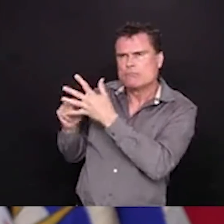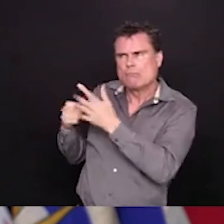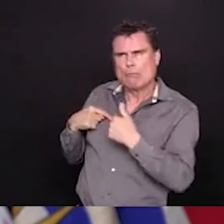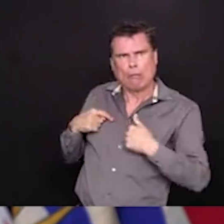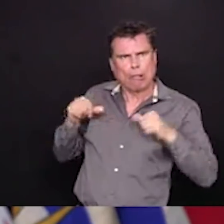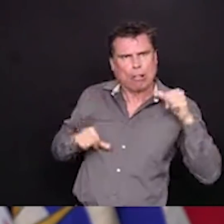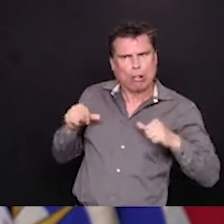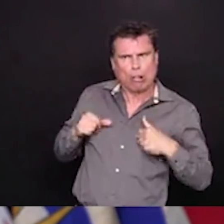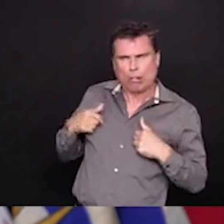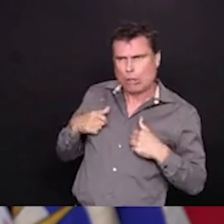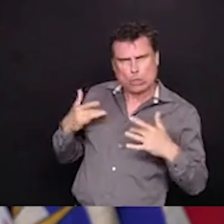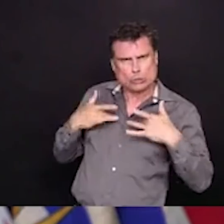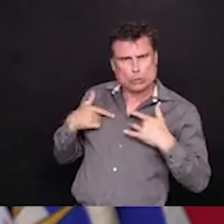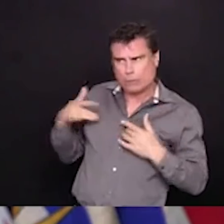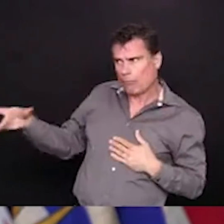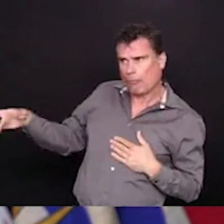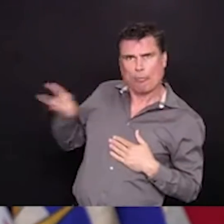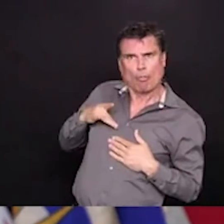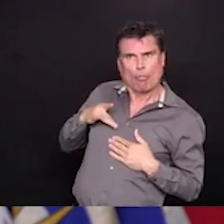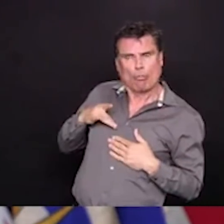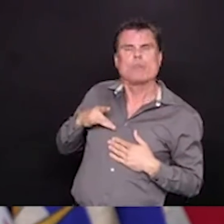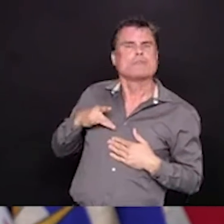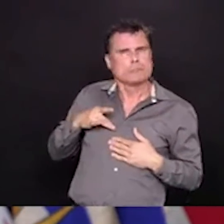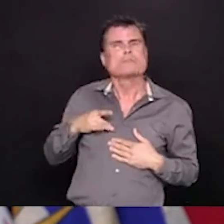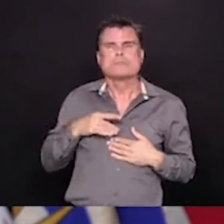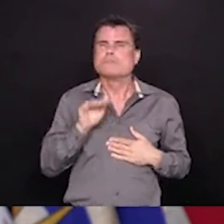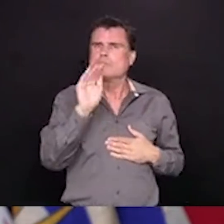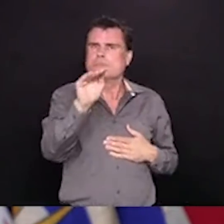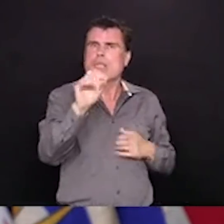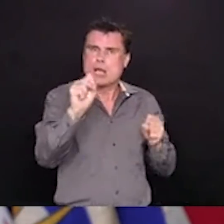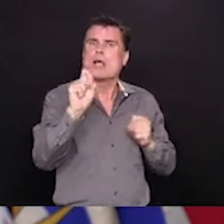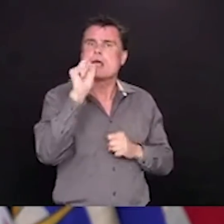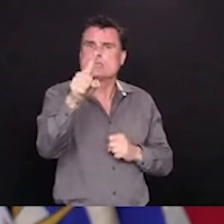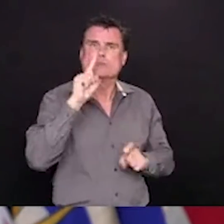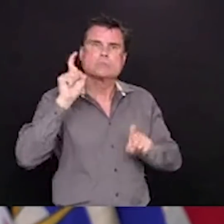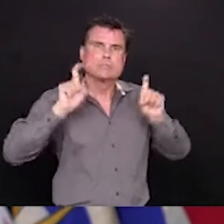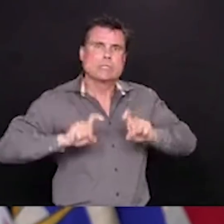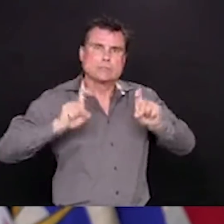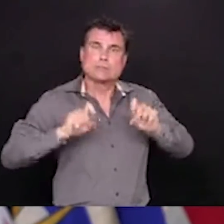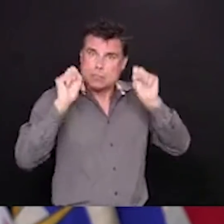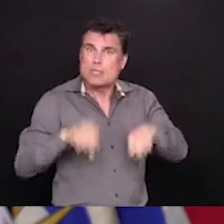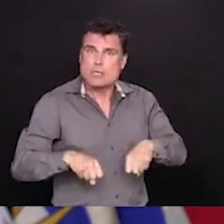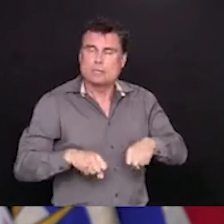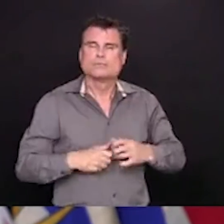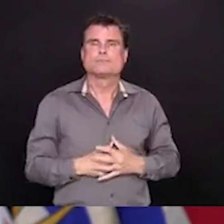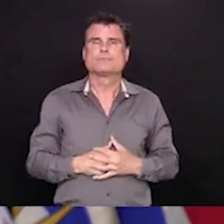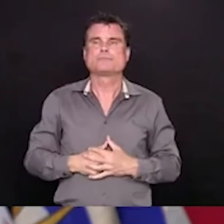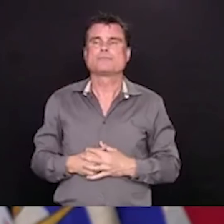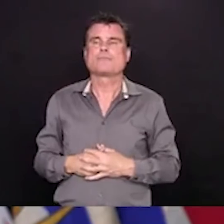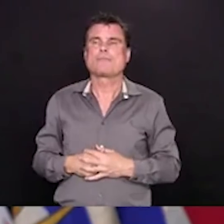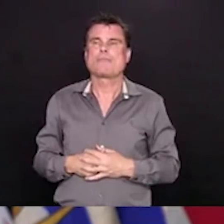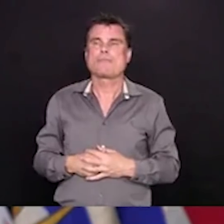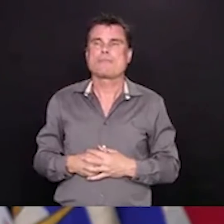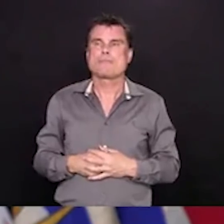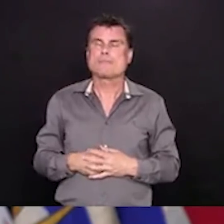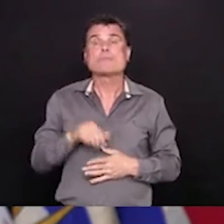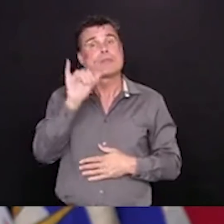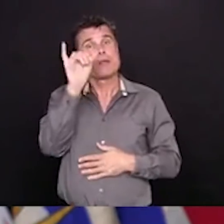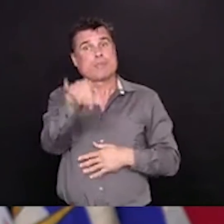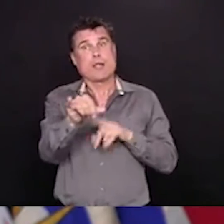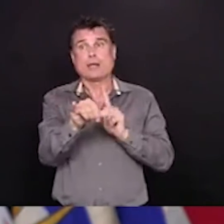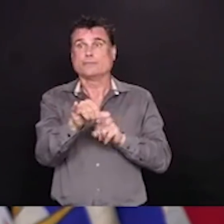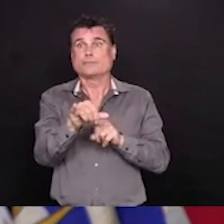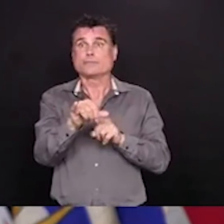-19 going forward. And this, of course, is part of our strategy for where we are going to go as we continue to bend